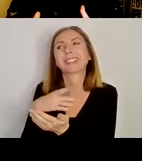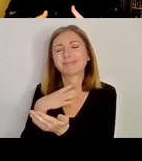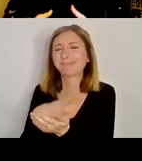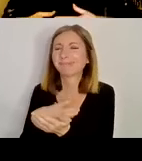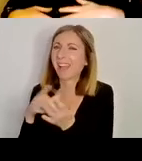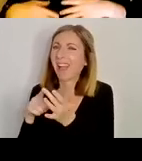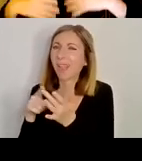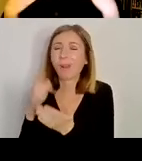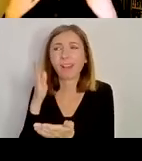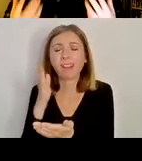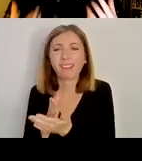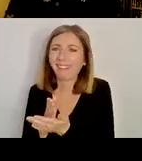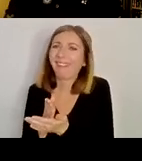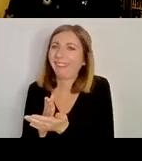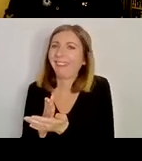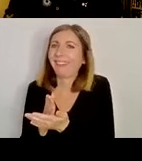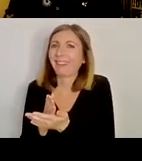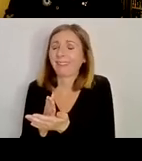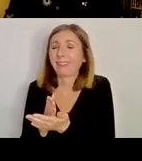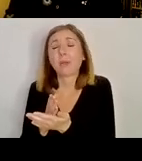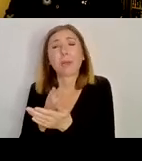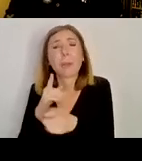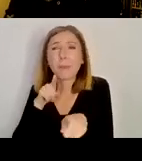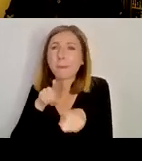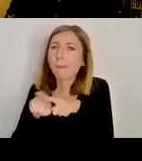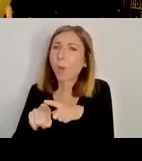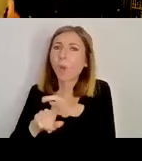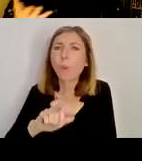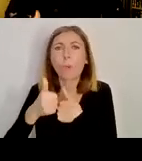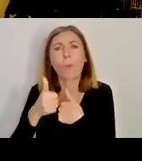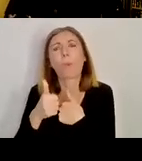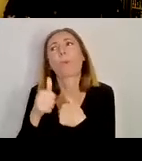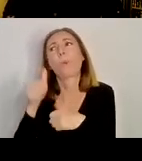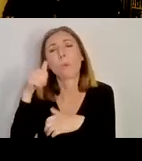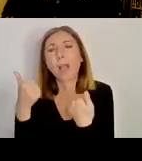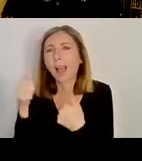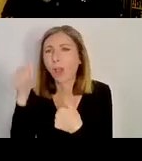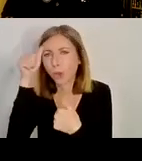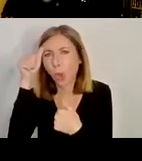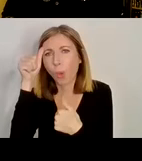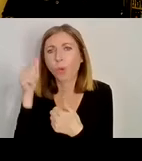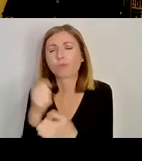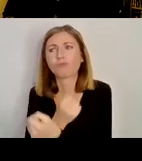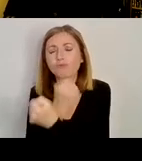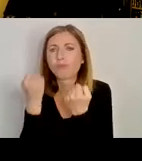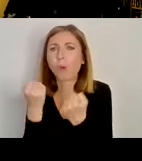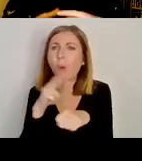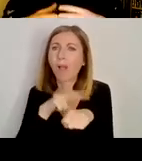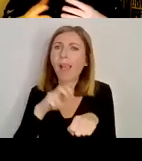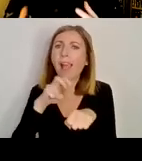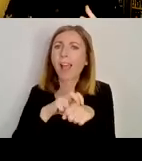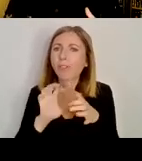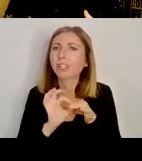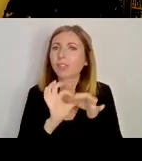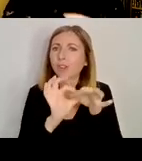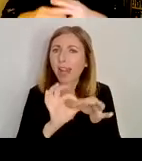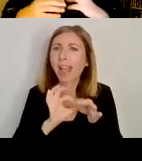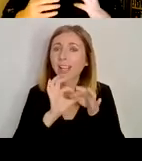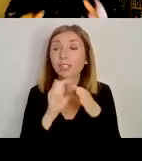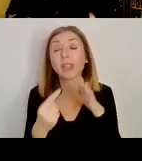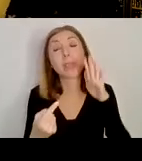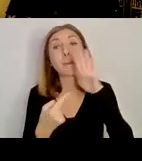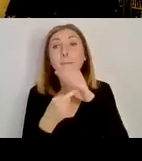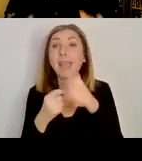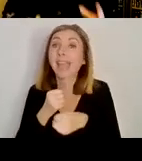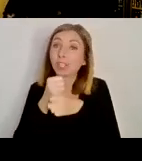was true. So it's by far the greatest monastery with Irish connections. It's the main church of the